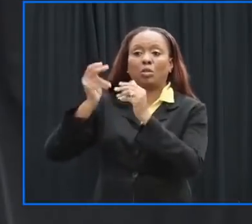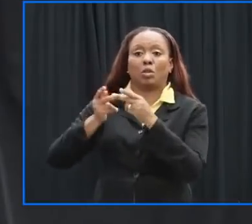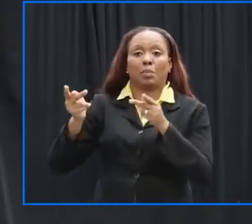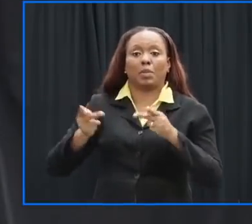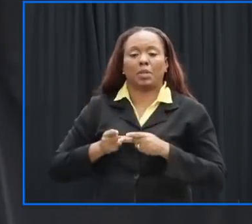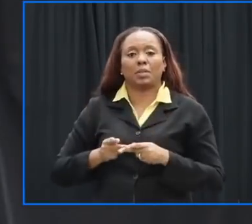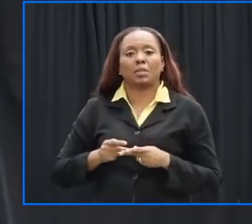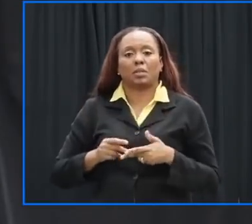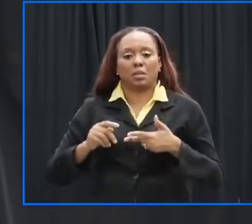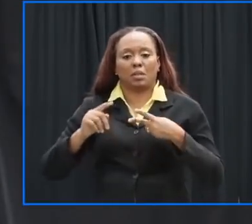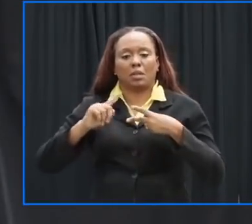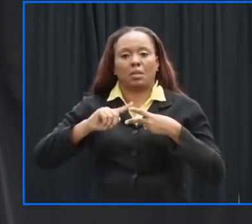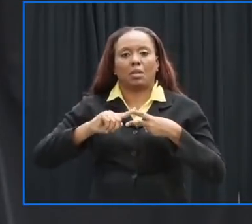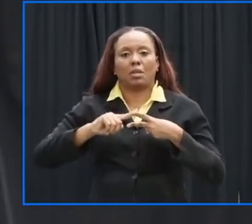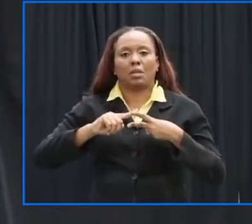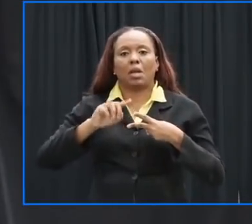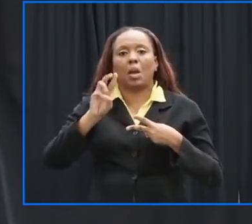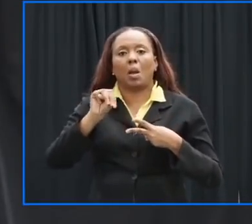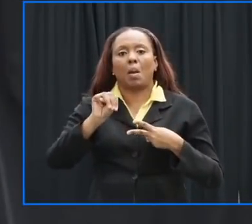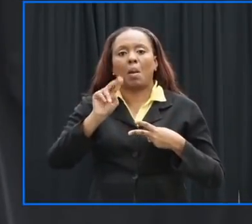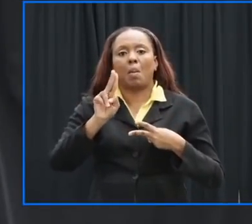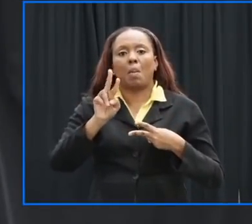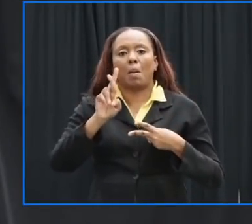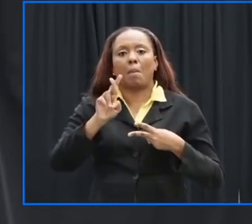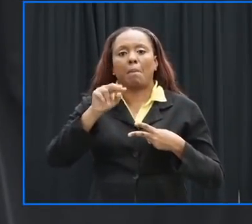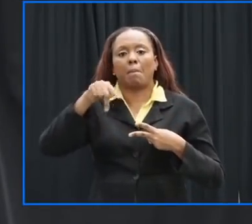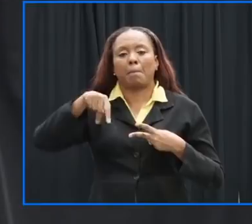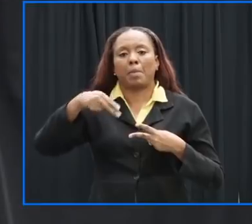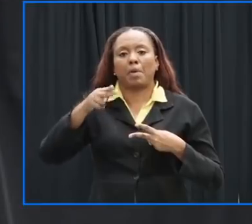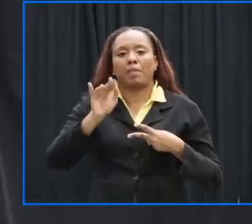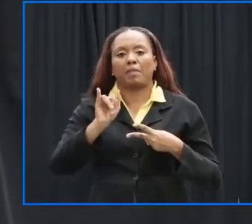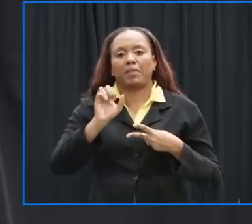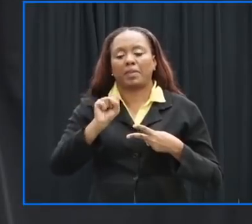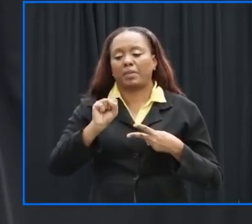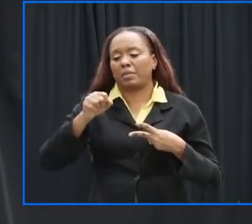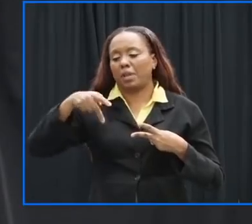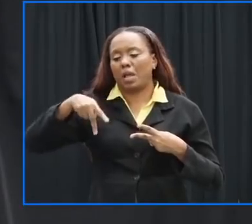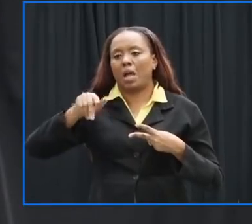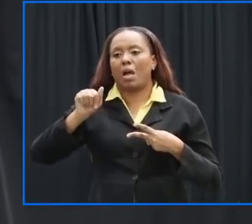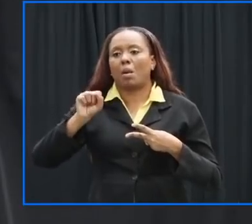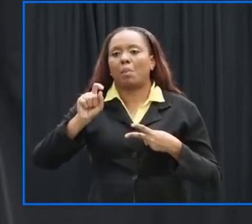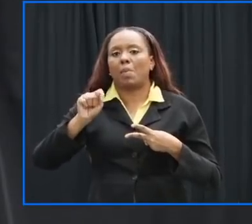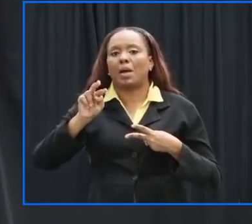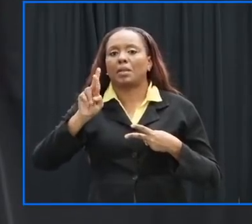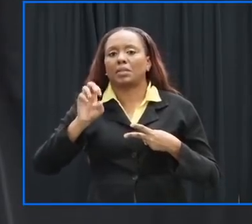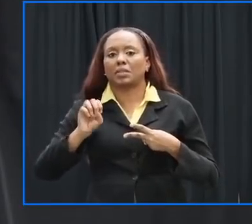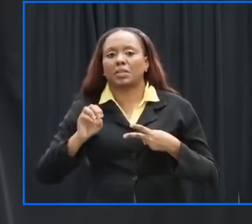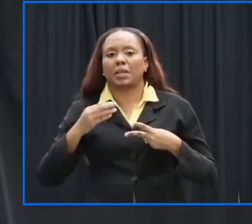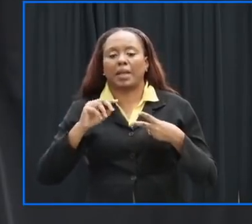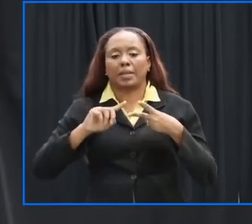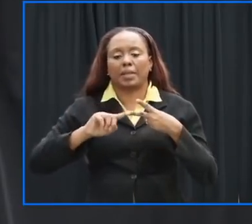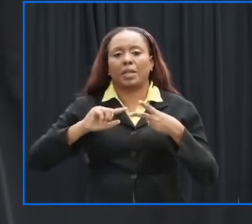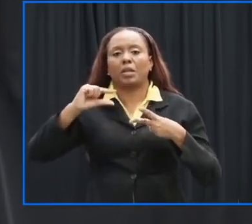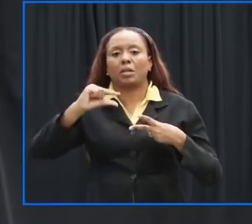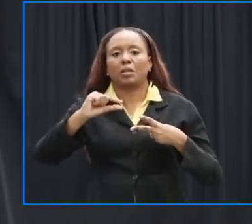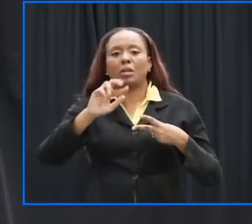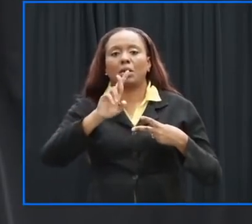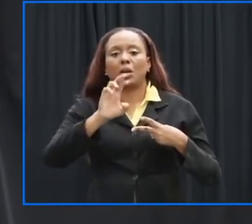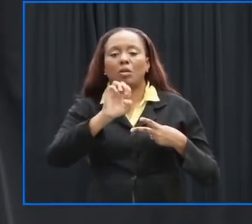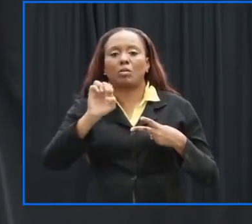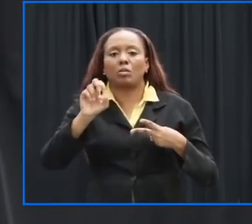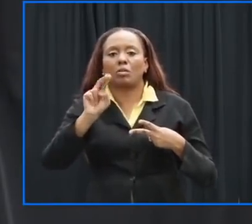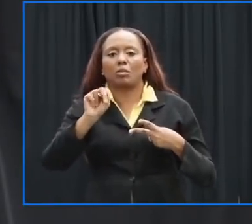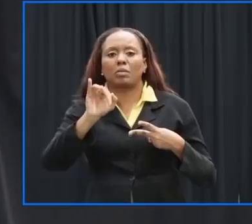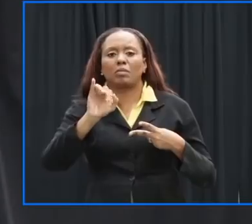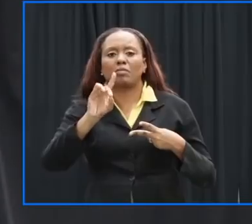and one at greenwich road as i speak to you the officers are there putting some mitigation measures in place